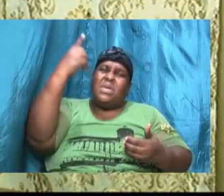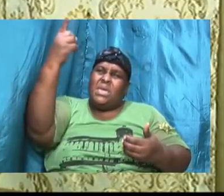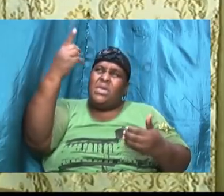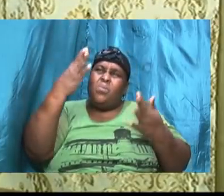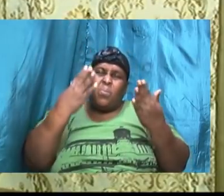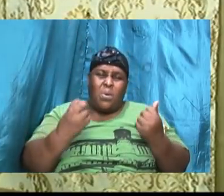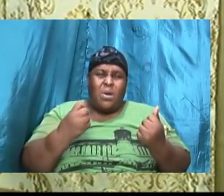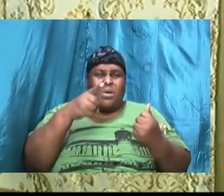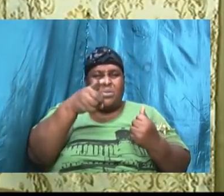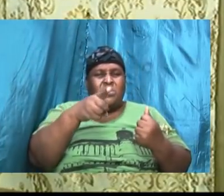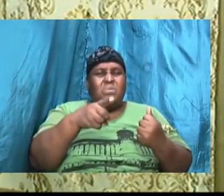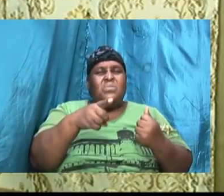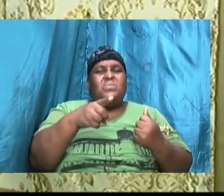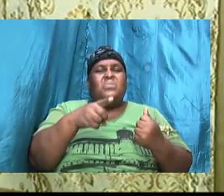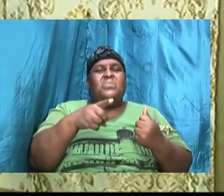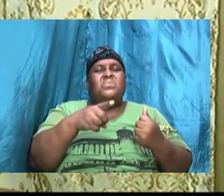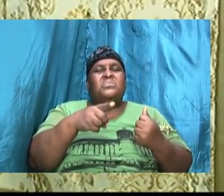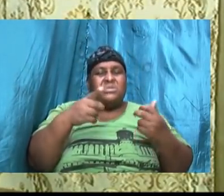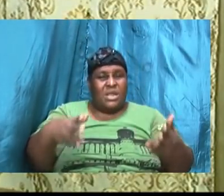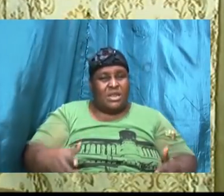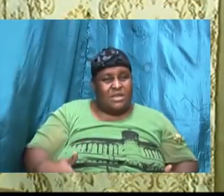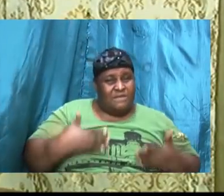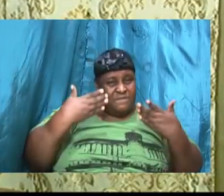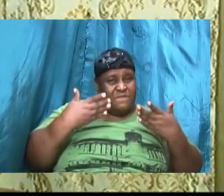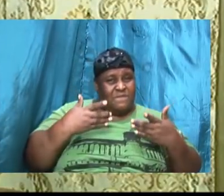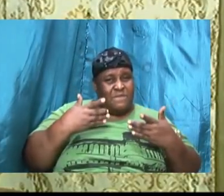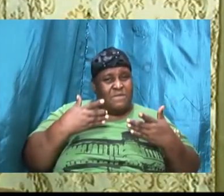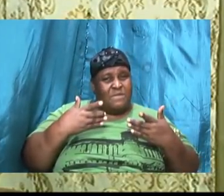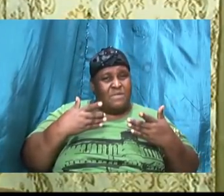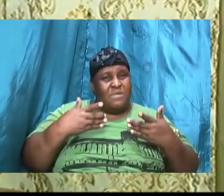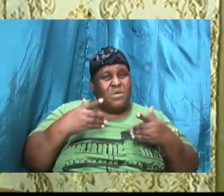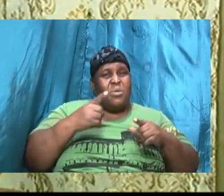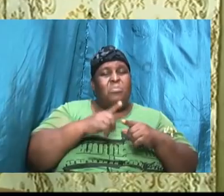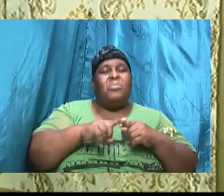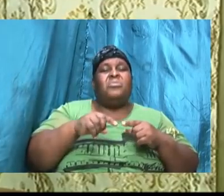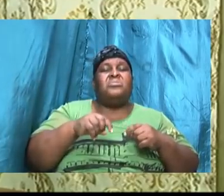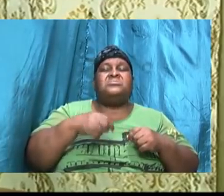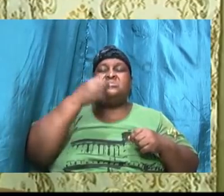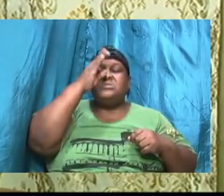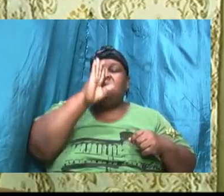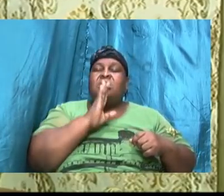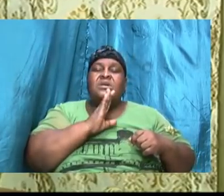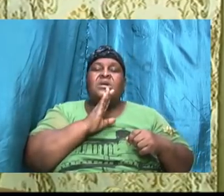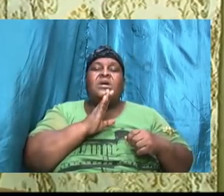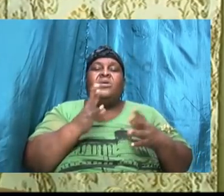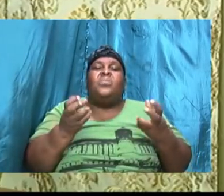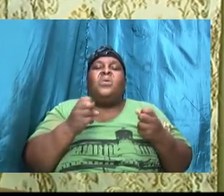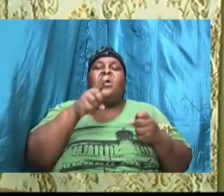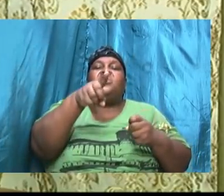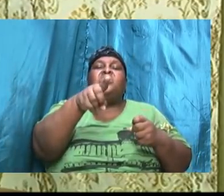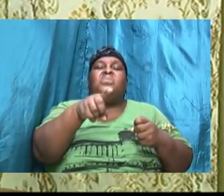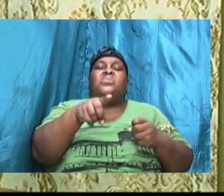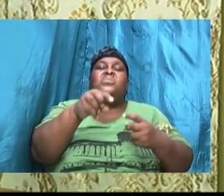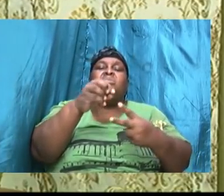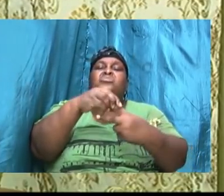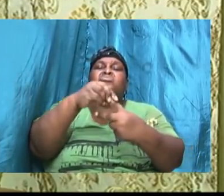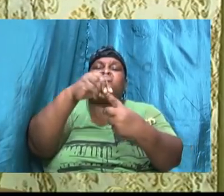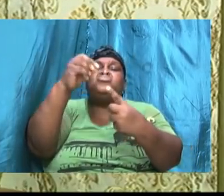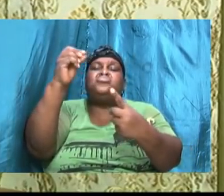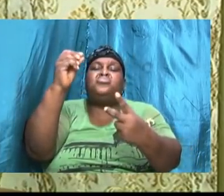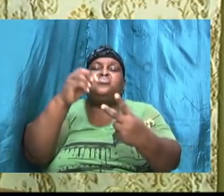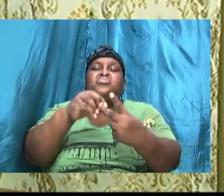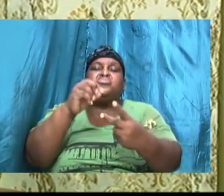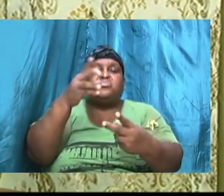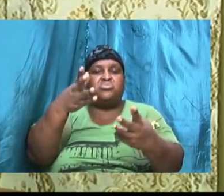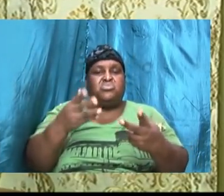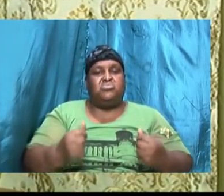leave it up to you to say Lord show me your will Lord tell me what is it that you want me to do Lord tell